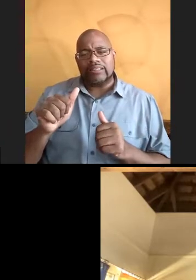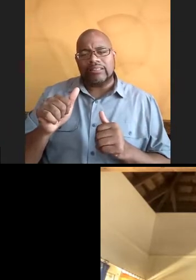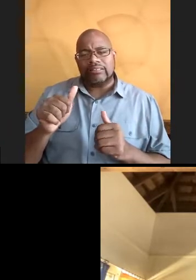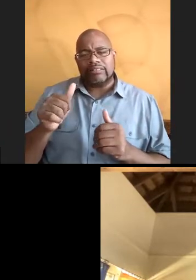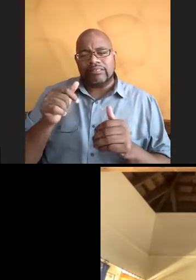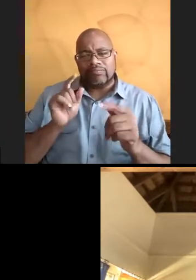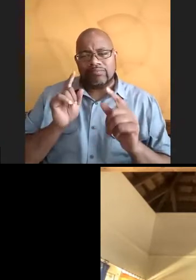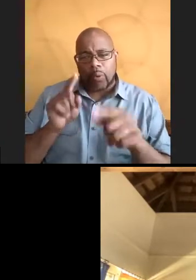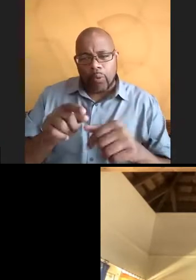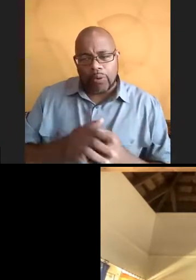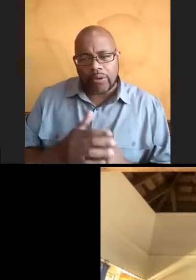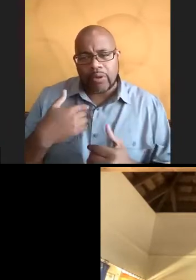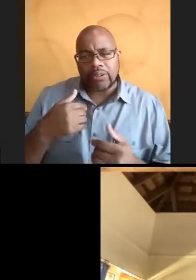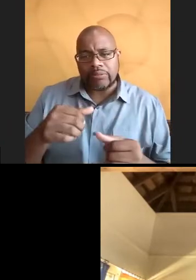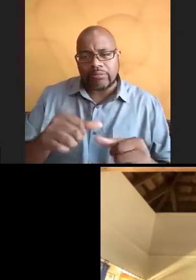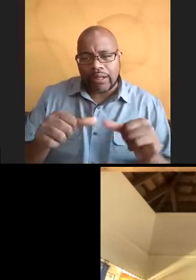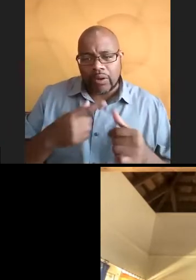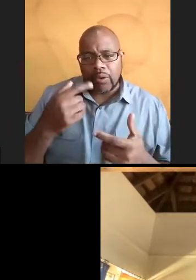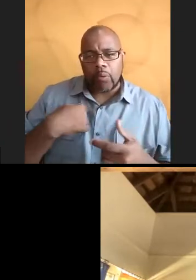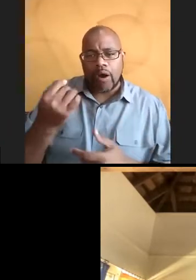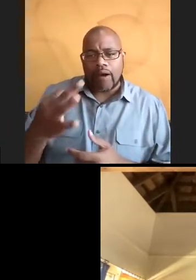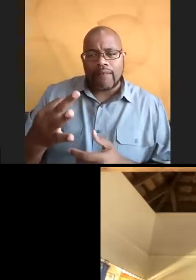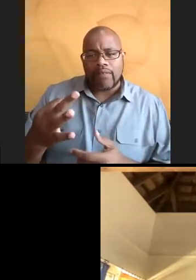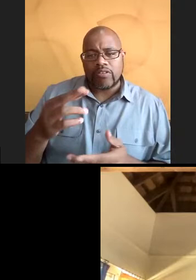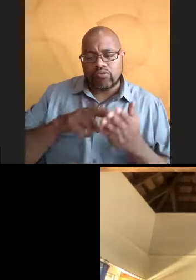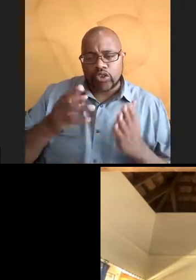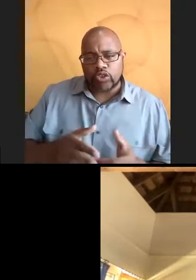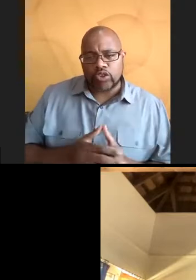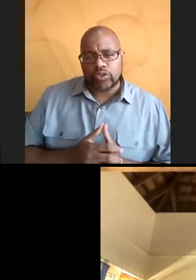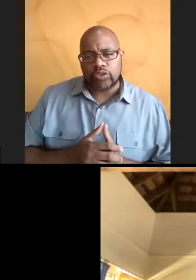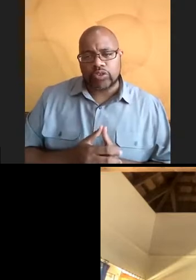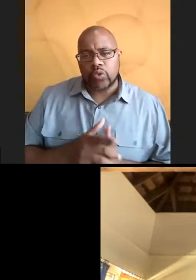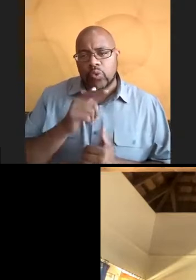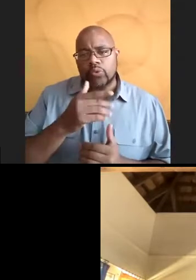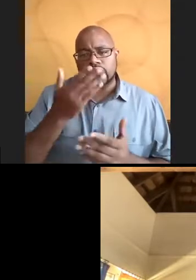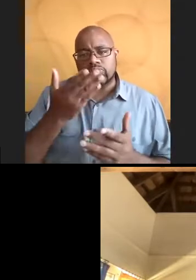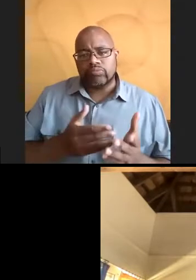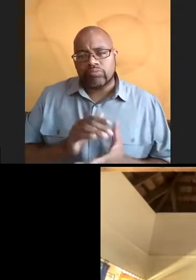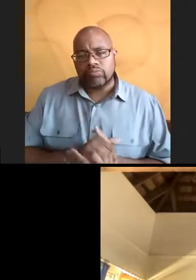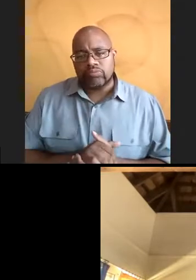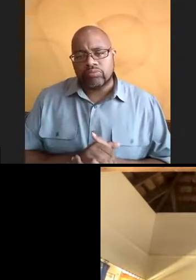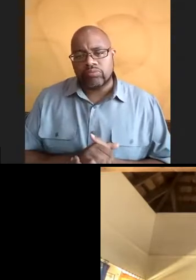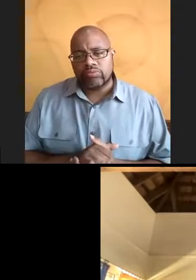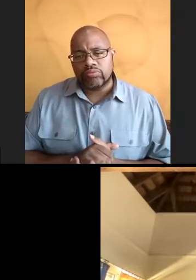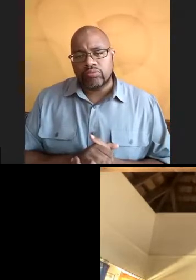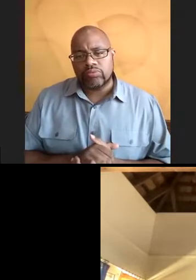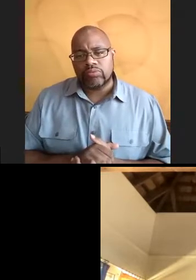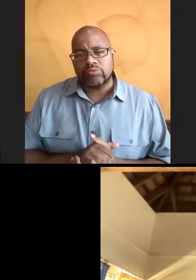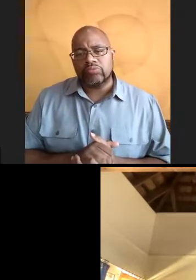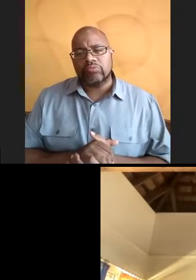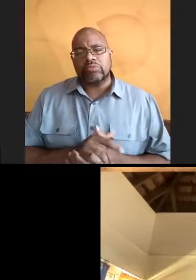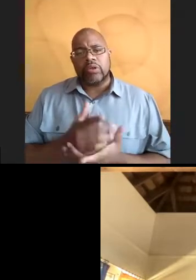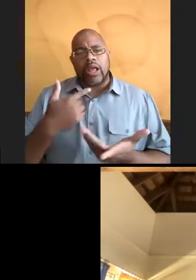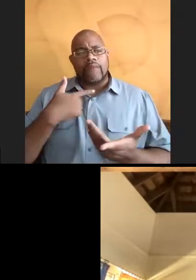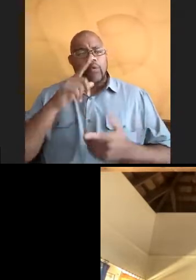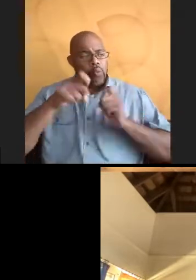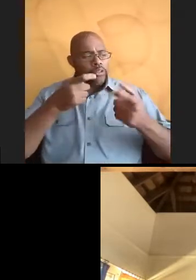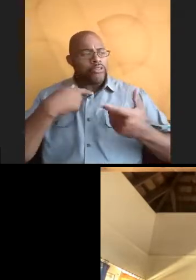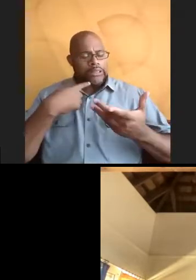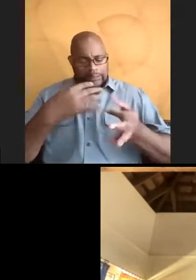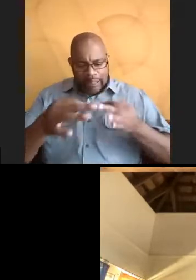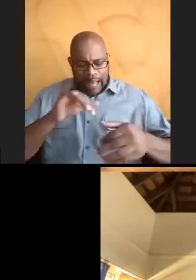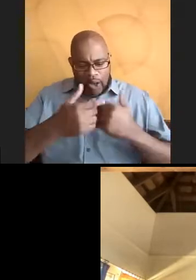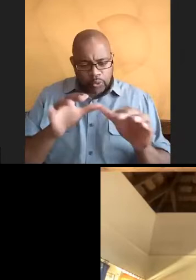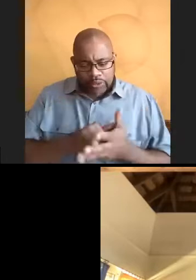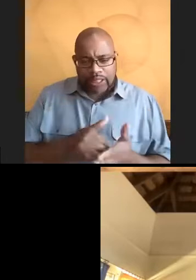into a space. I wanted to be one of the researchers who was helping to formulate the questions, right? How are we going to do this? I wanted